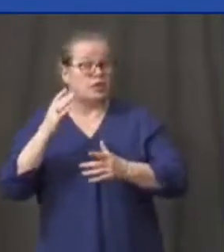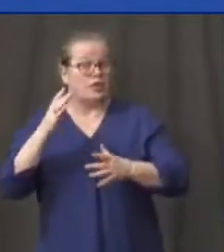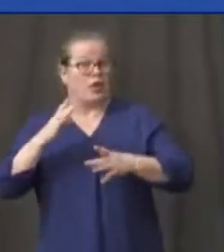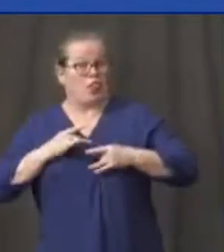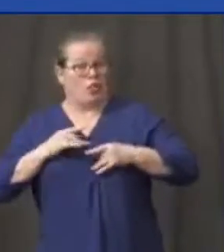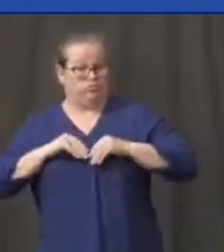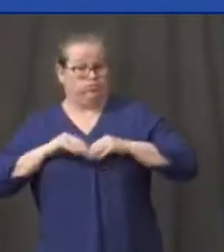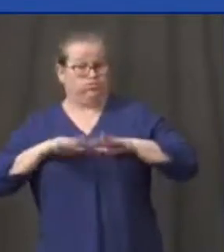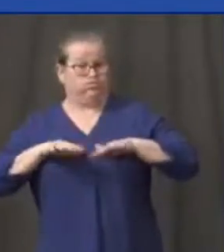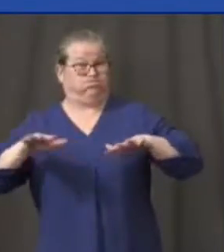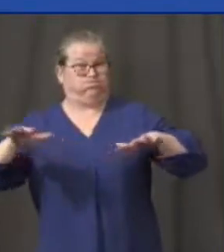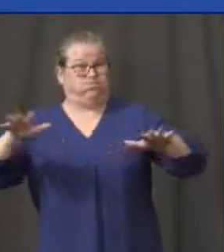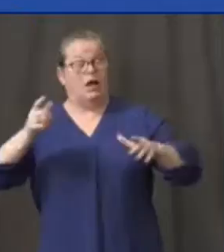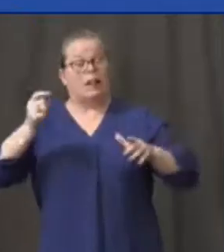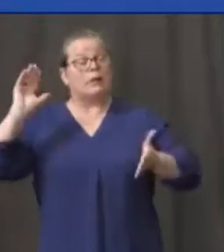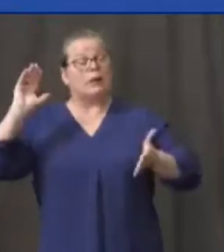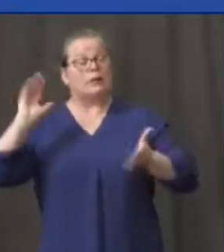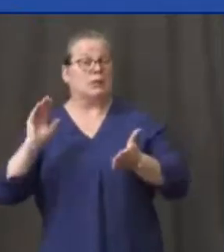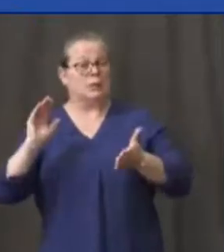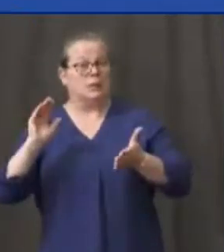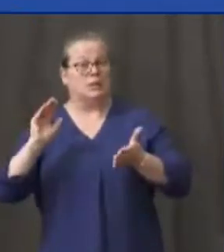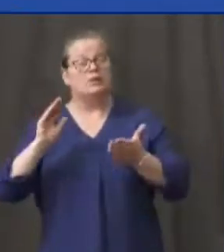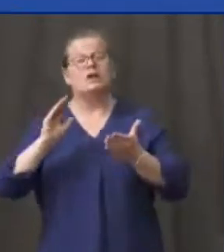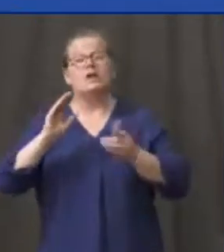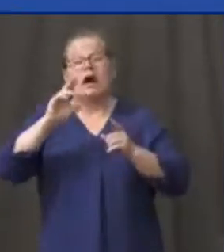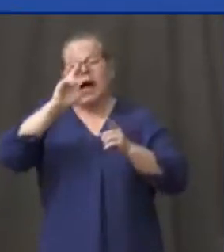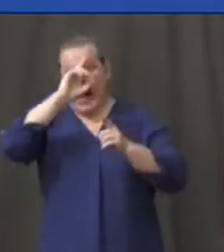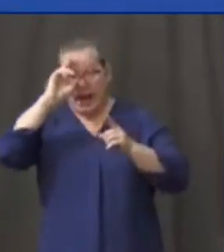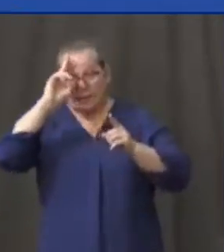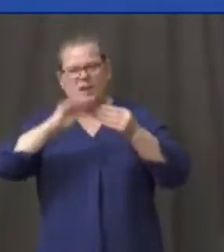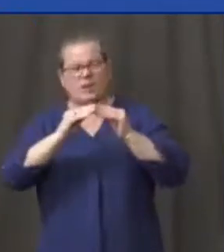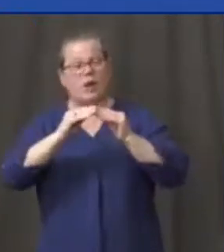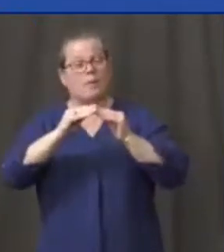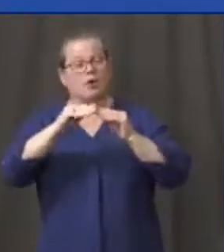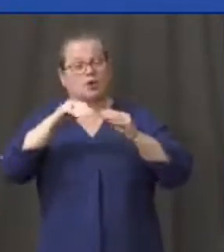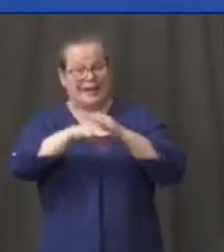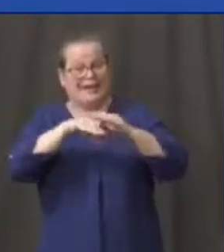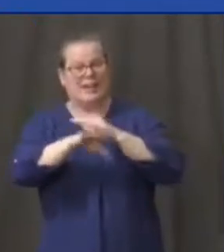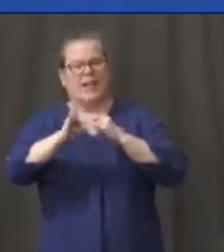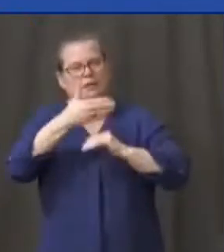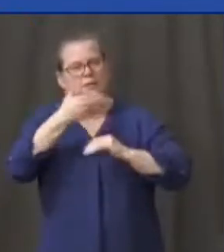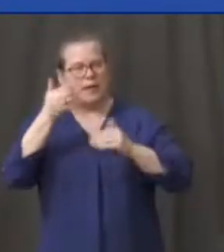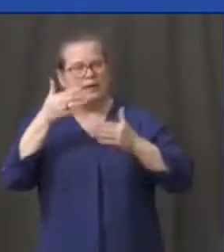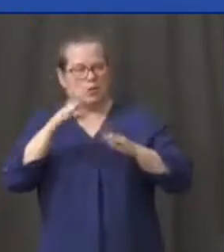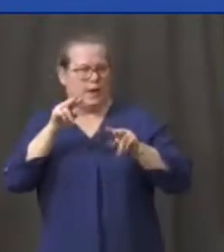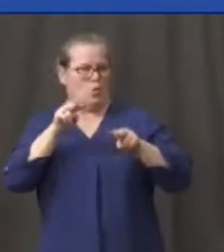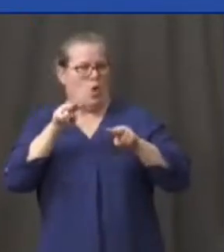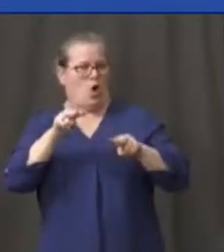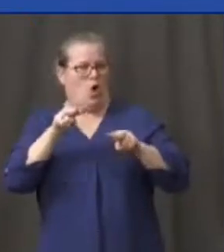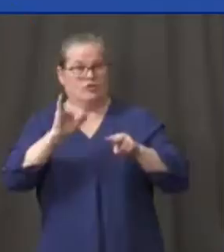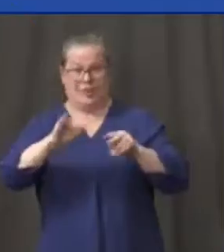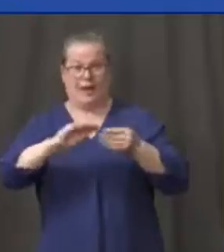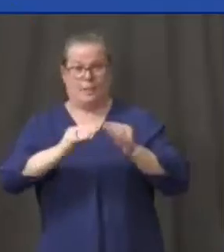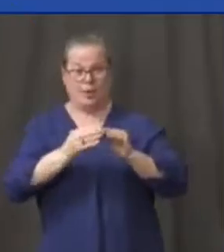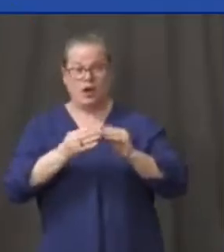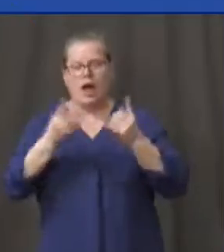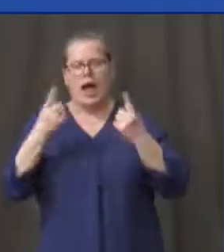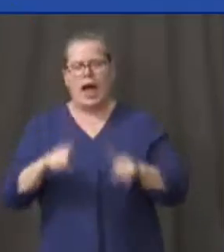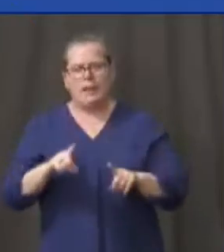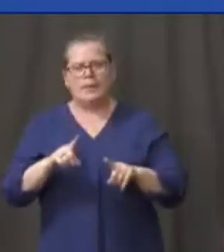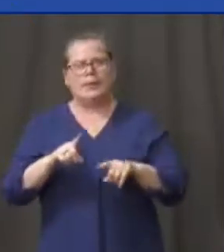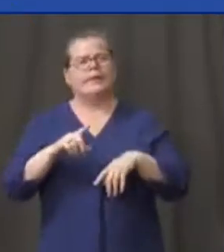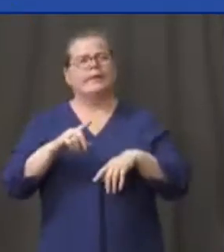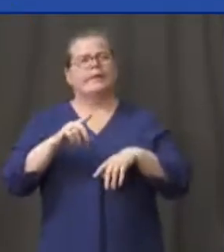hospitalizations is the best way to gauge that. It popped up a little bit on April 13th. And the only reason you see only